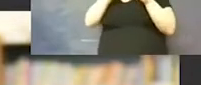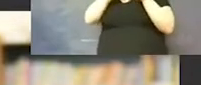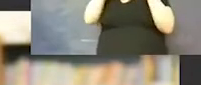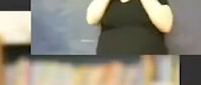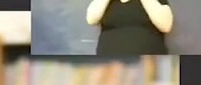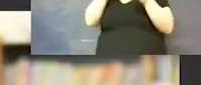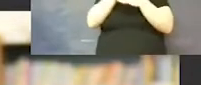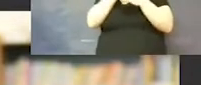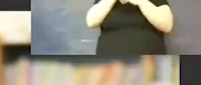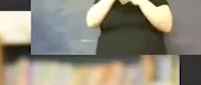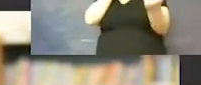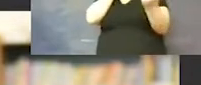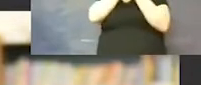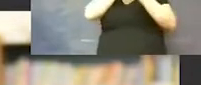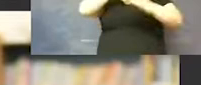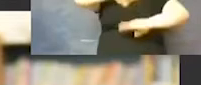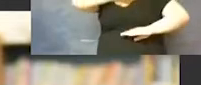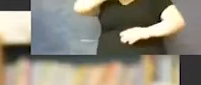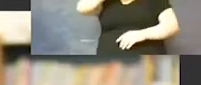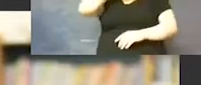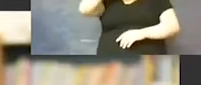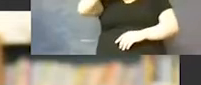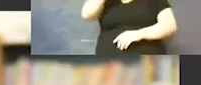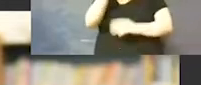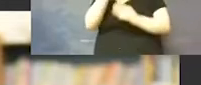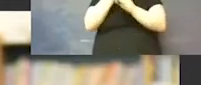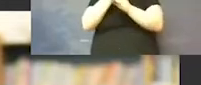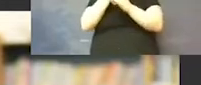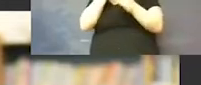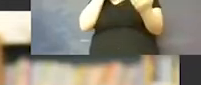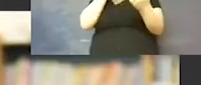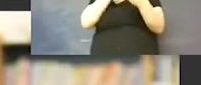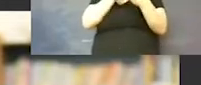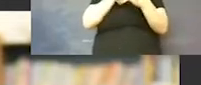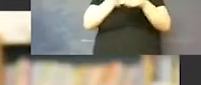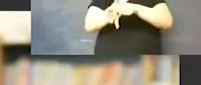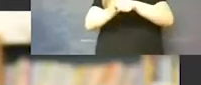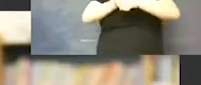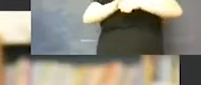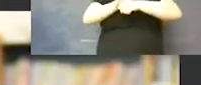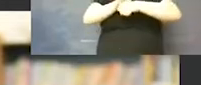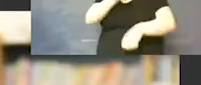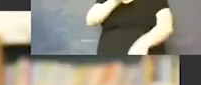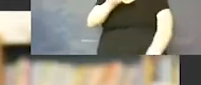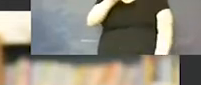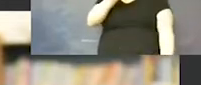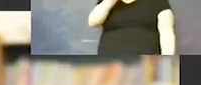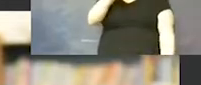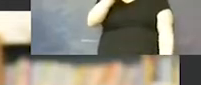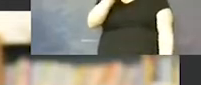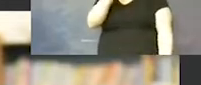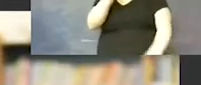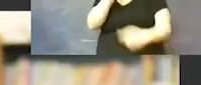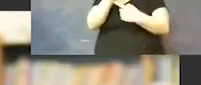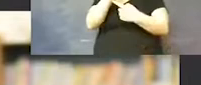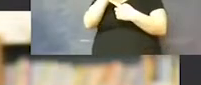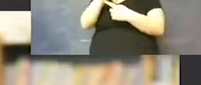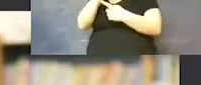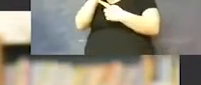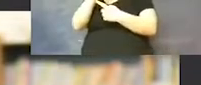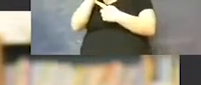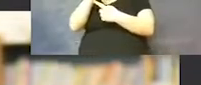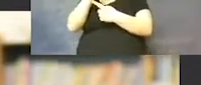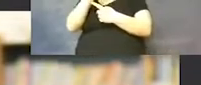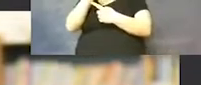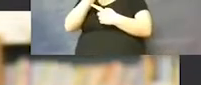EPA's criteria for use against SARS-CoV-2, the virus that causes COVID-19, and they have a